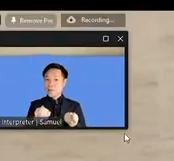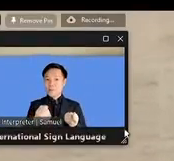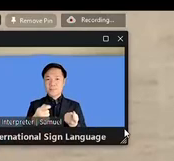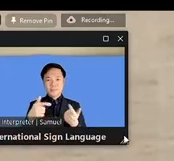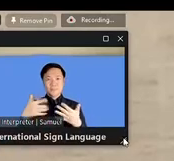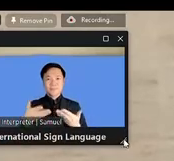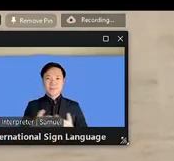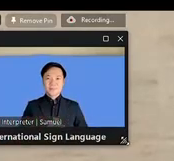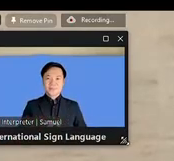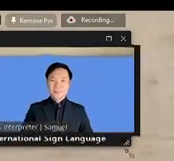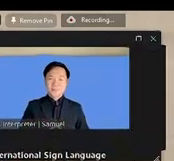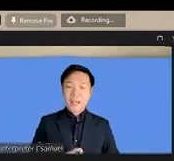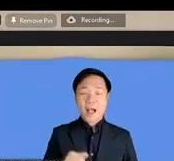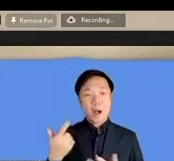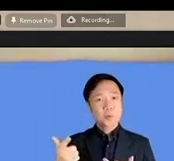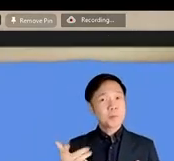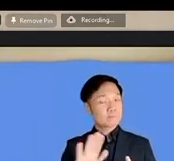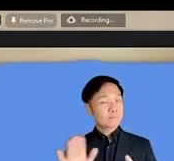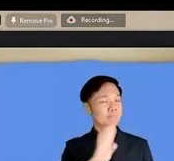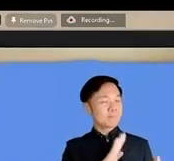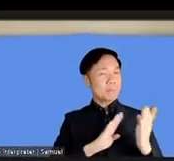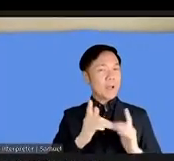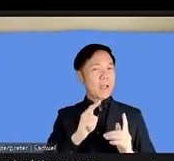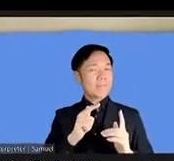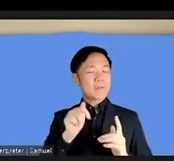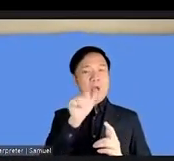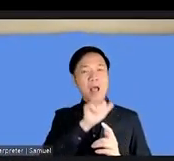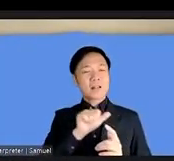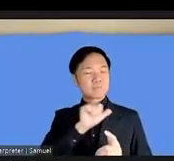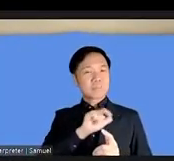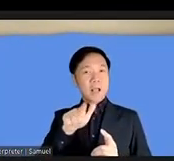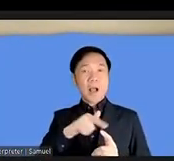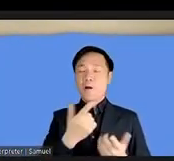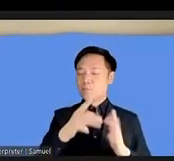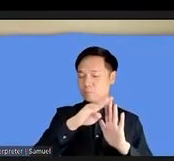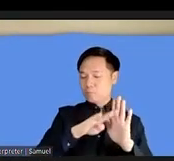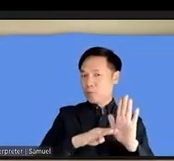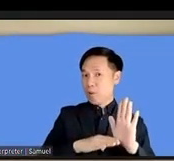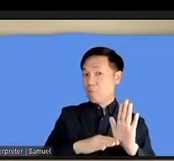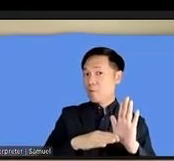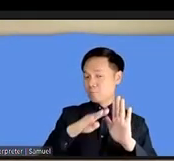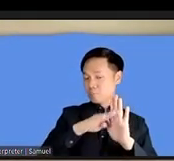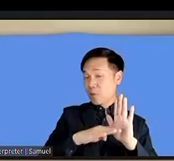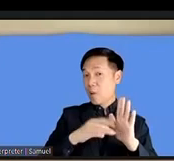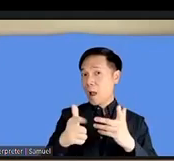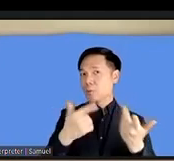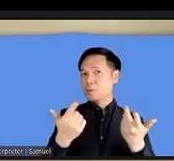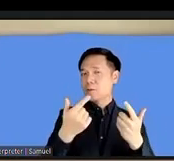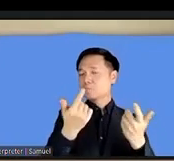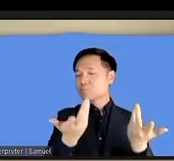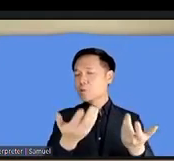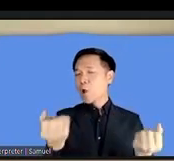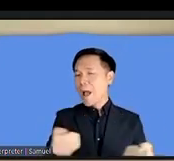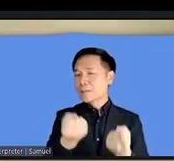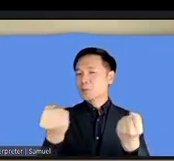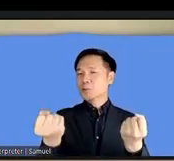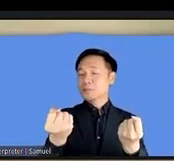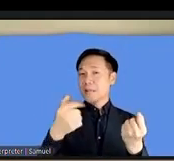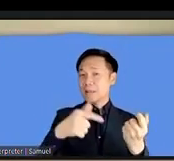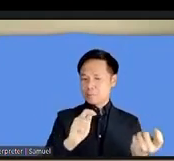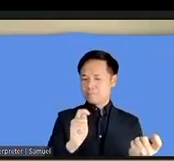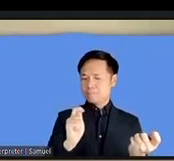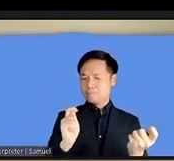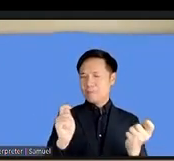a code of conduct we did a series of other things here to revamp the service and then we